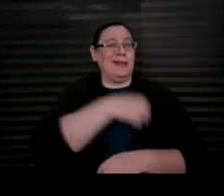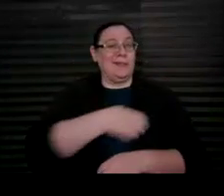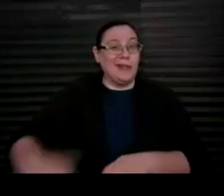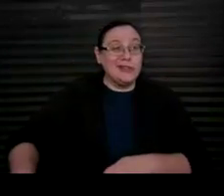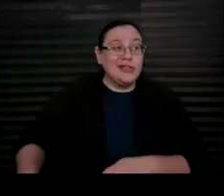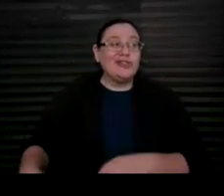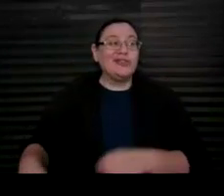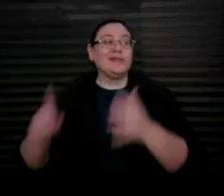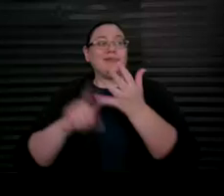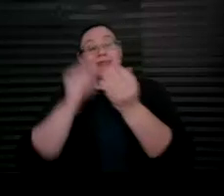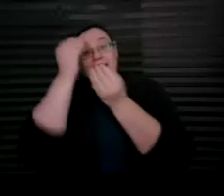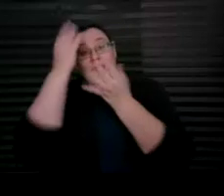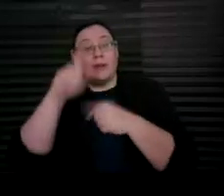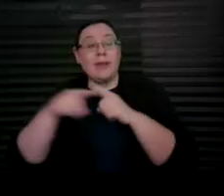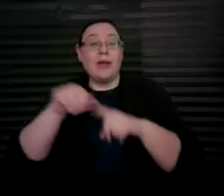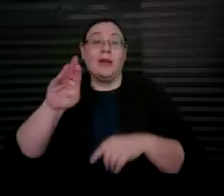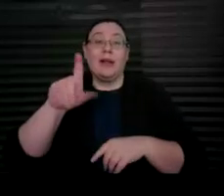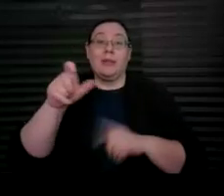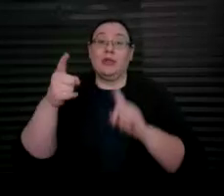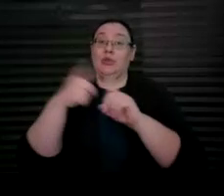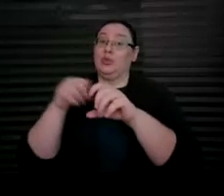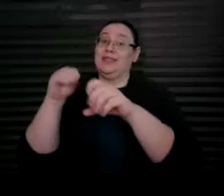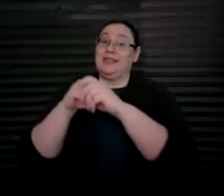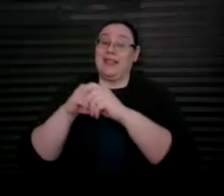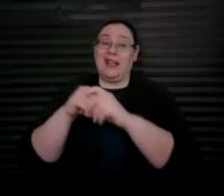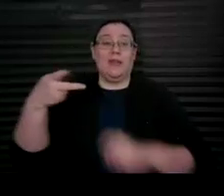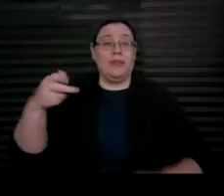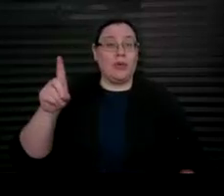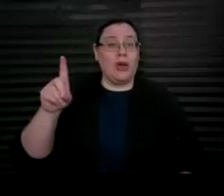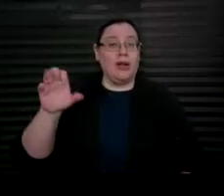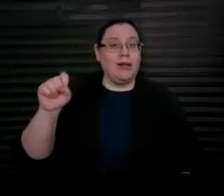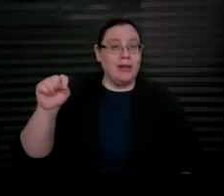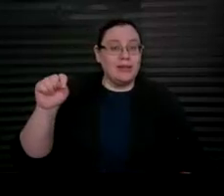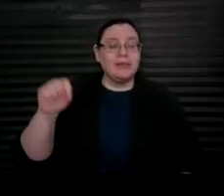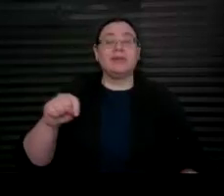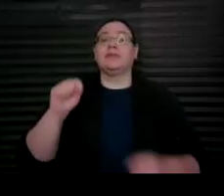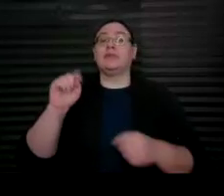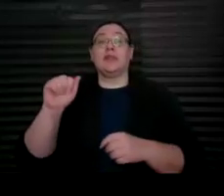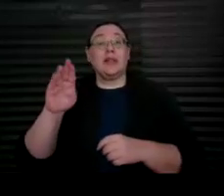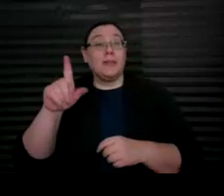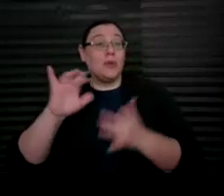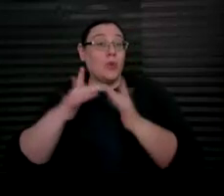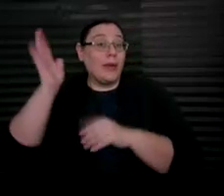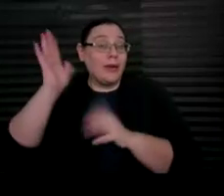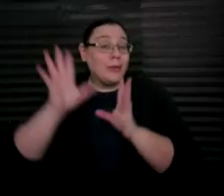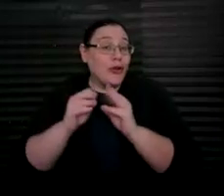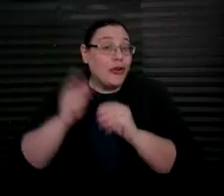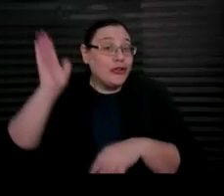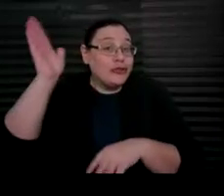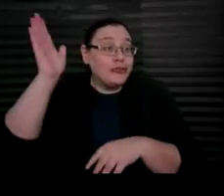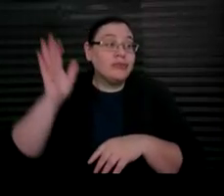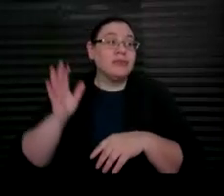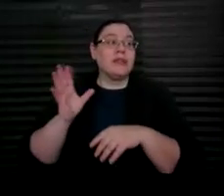information about ABLE to Save podcasts, ABLE webinars, and we have an